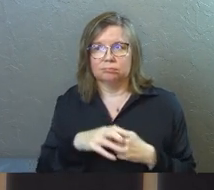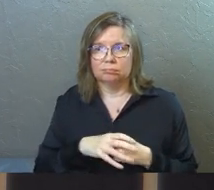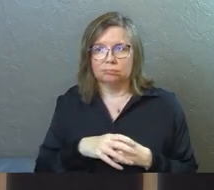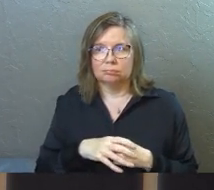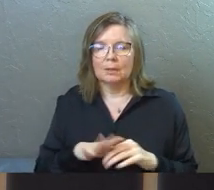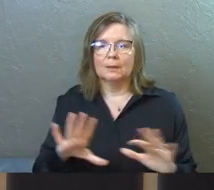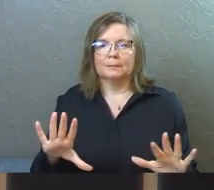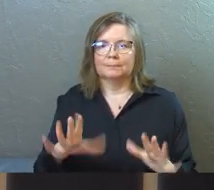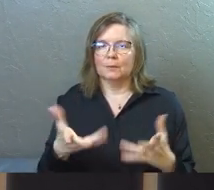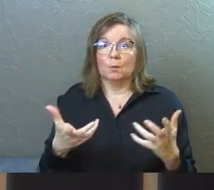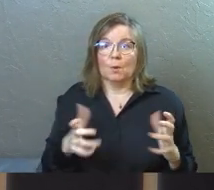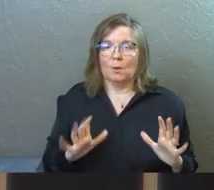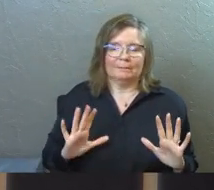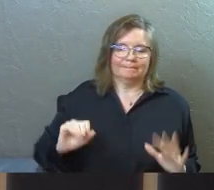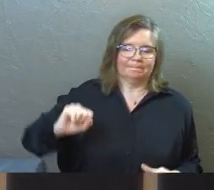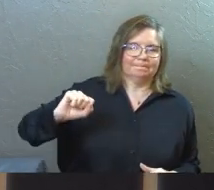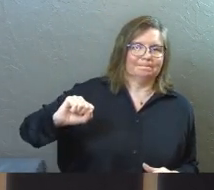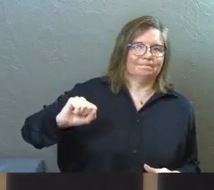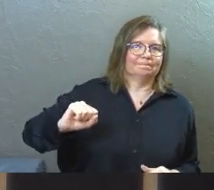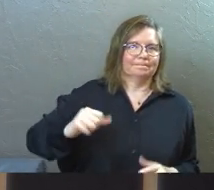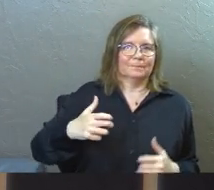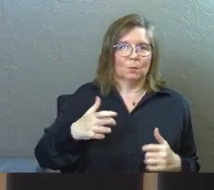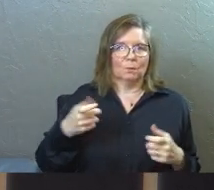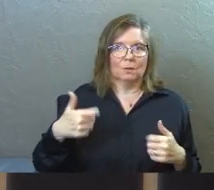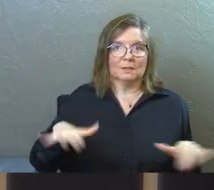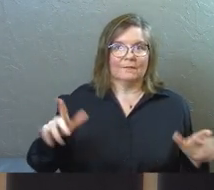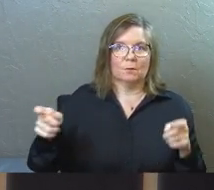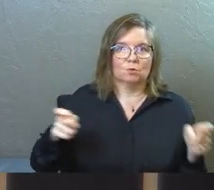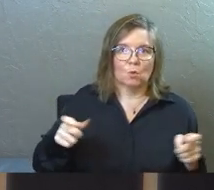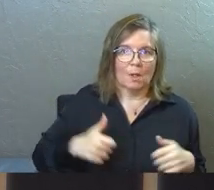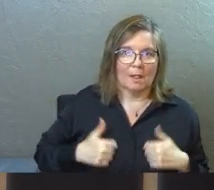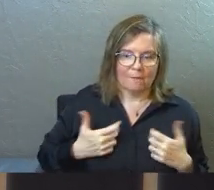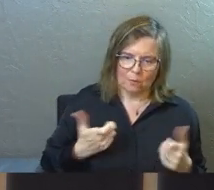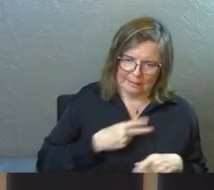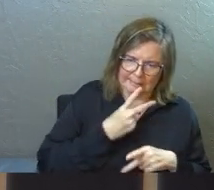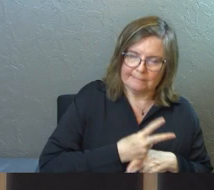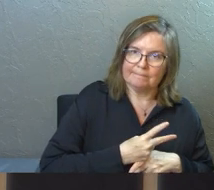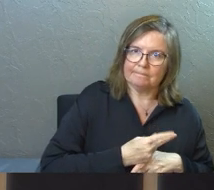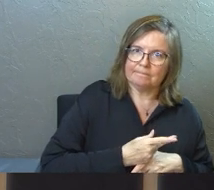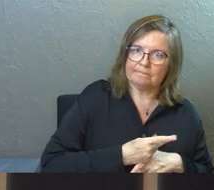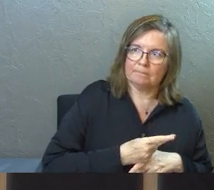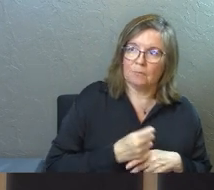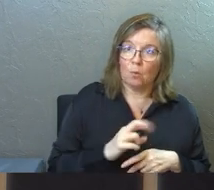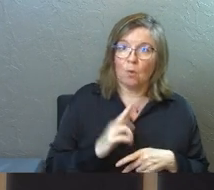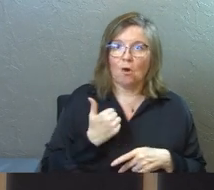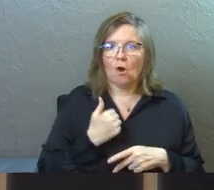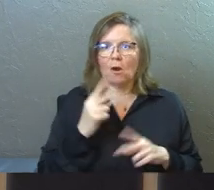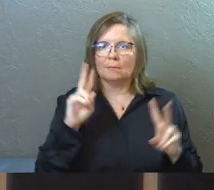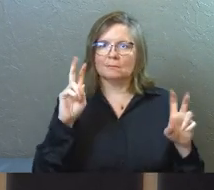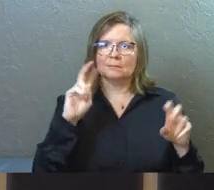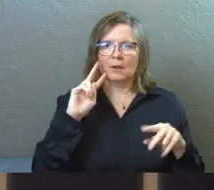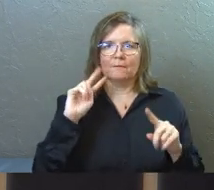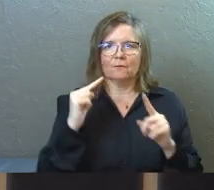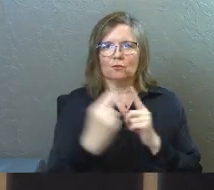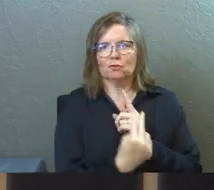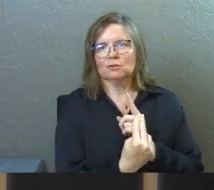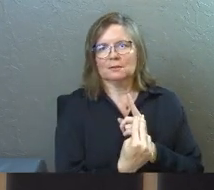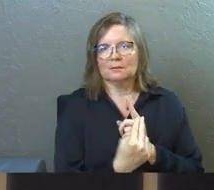But we don't want to. We don't want to give up control of our life or our version of